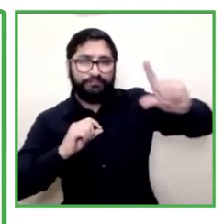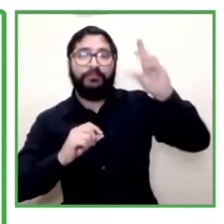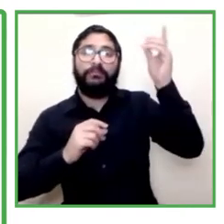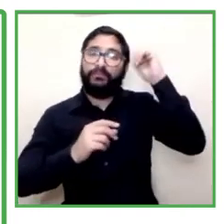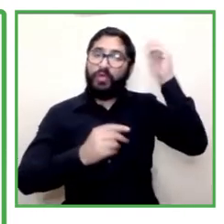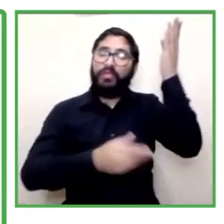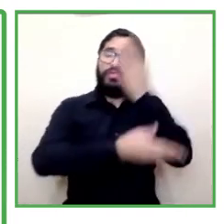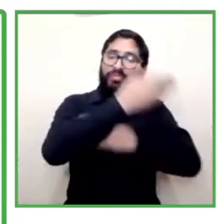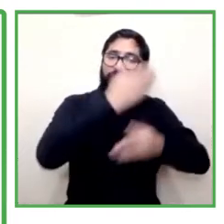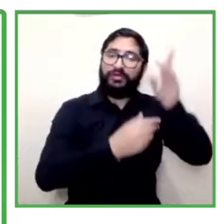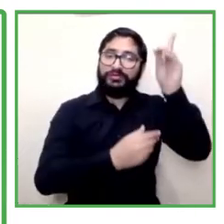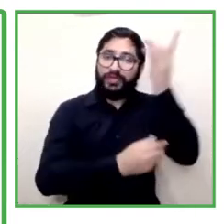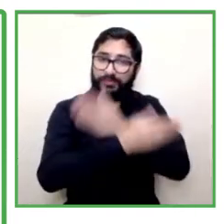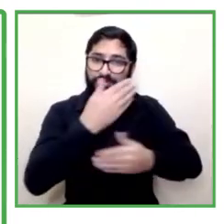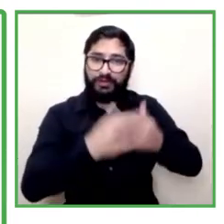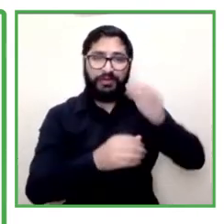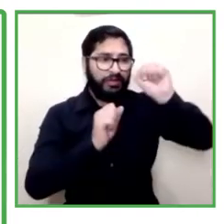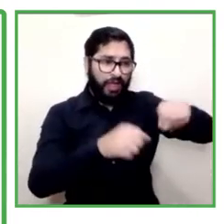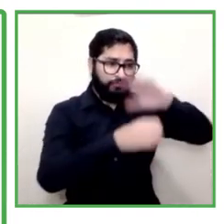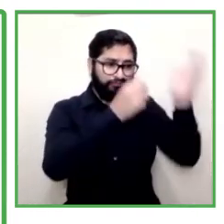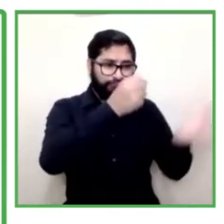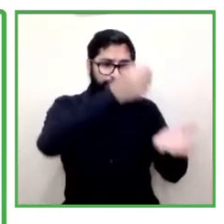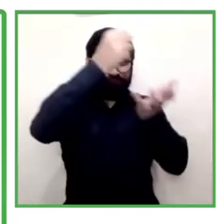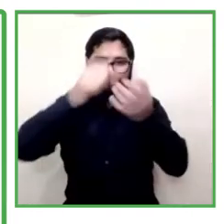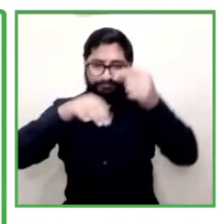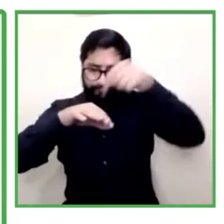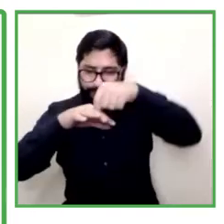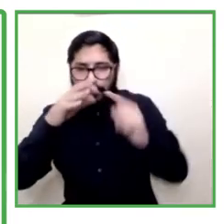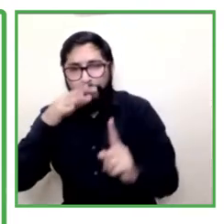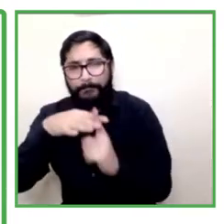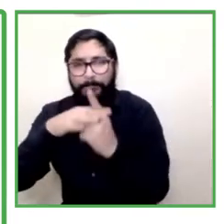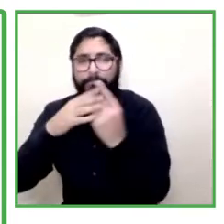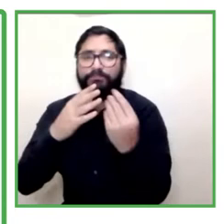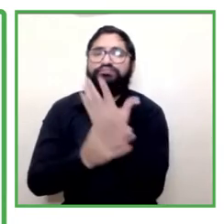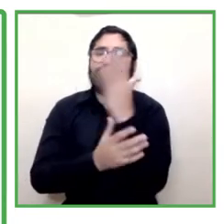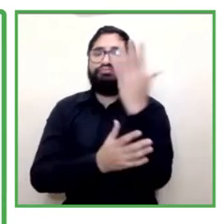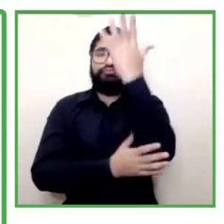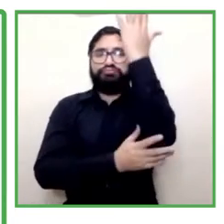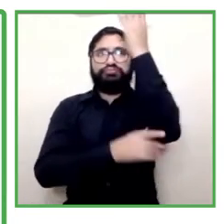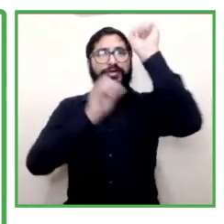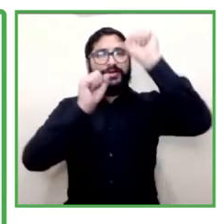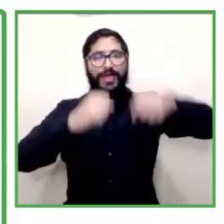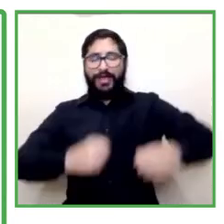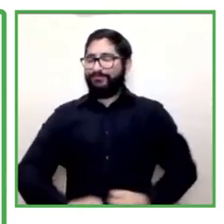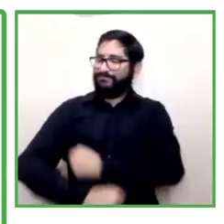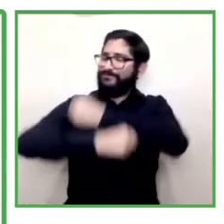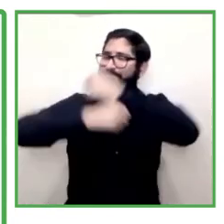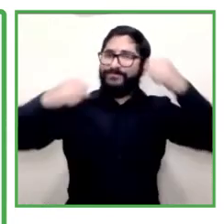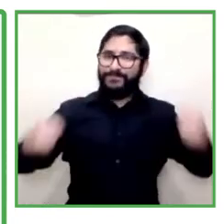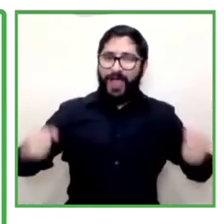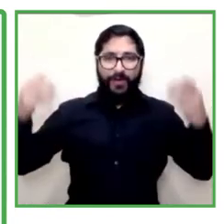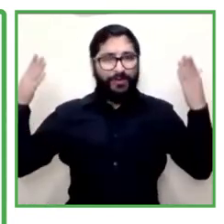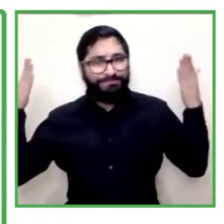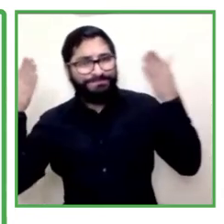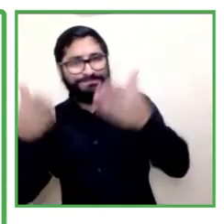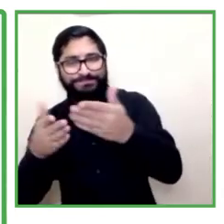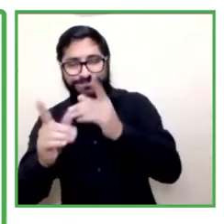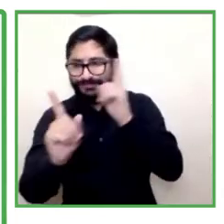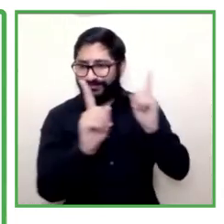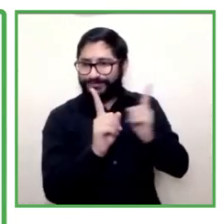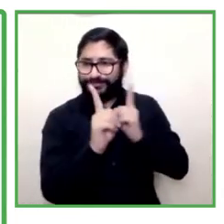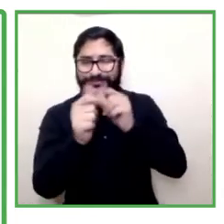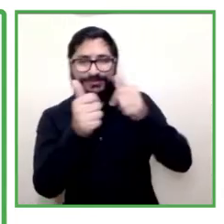callings for entrepreneurs of course with 10 technical advisors with follow-ups